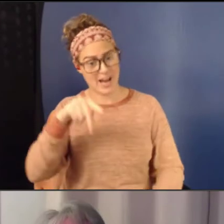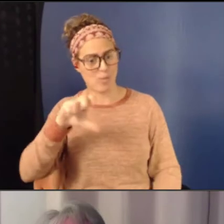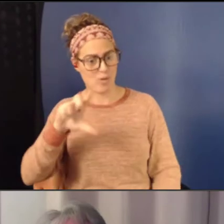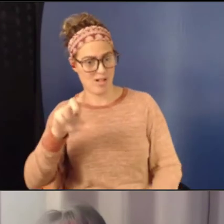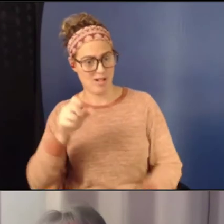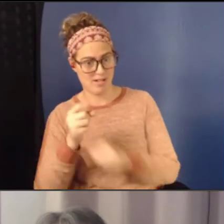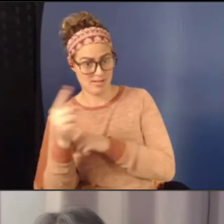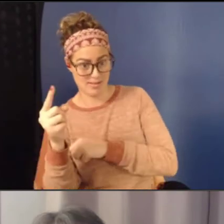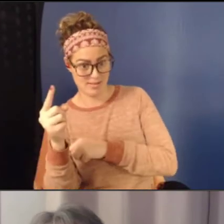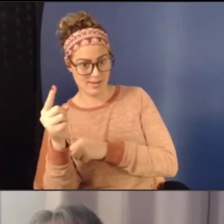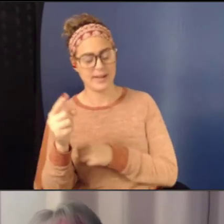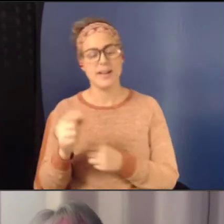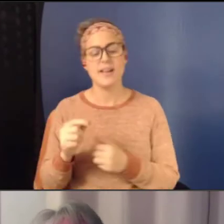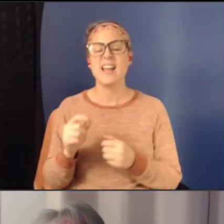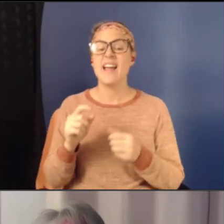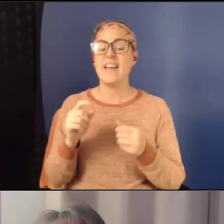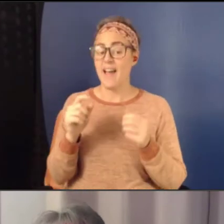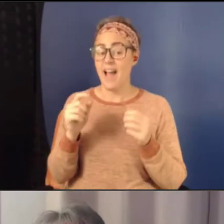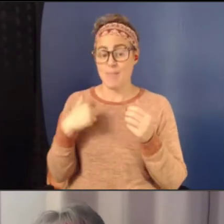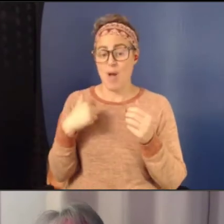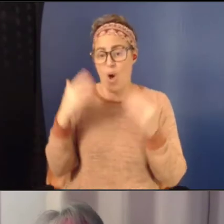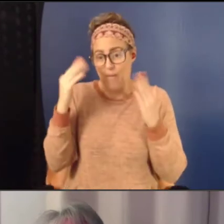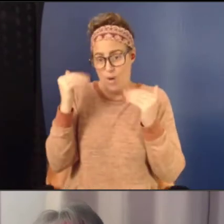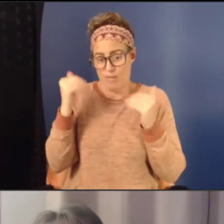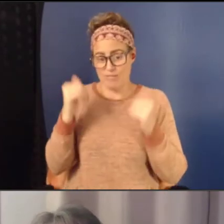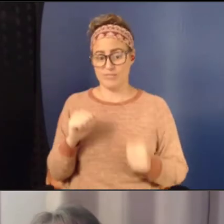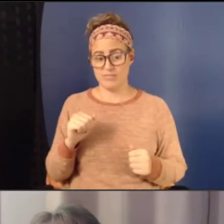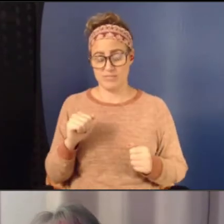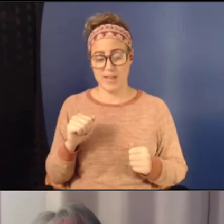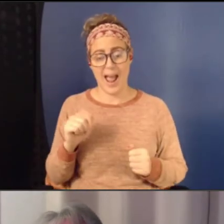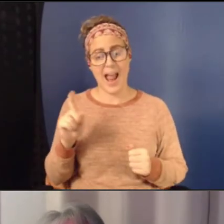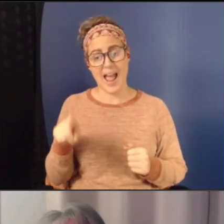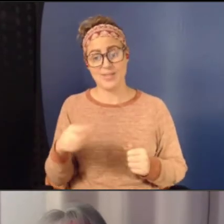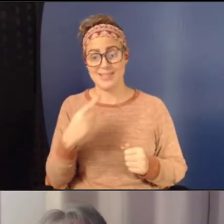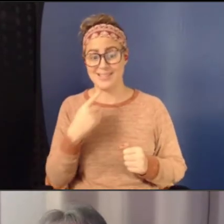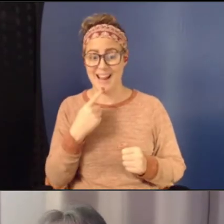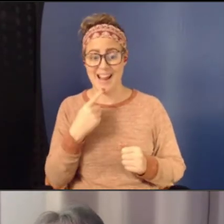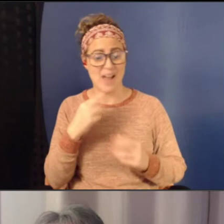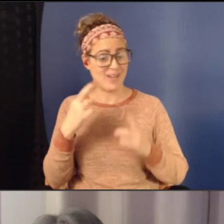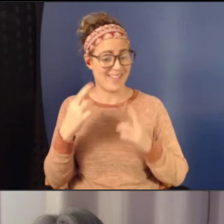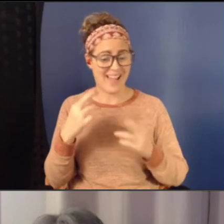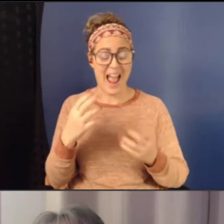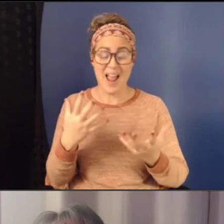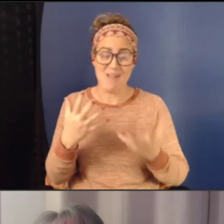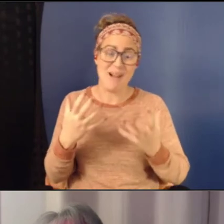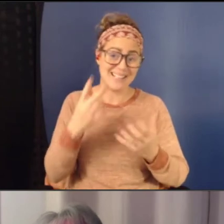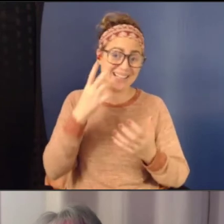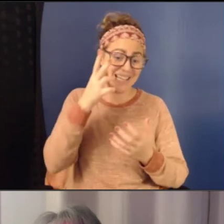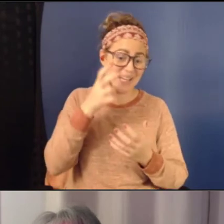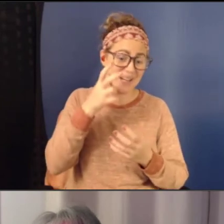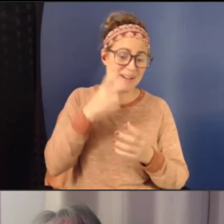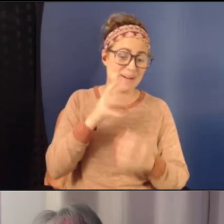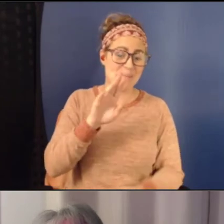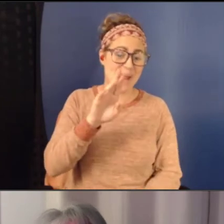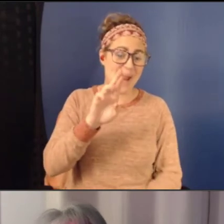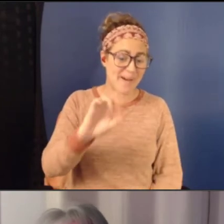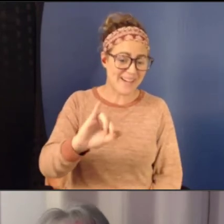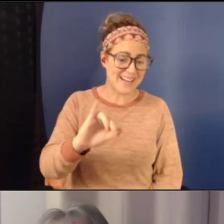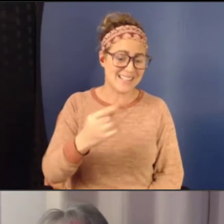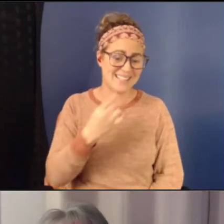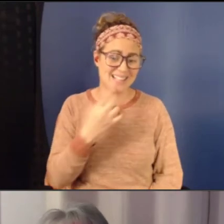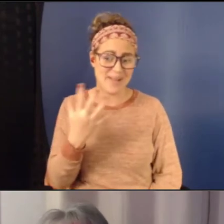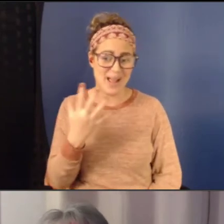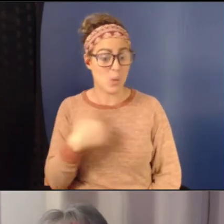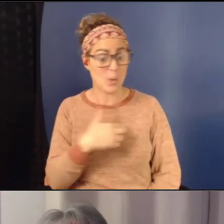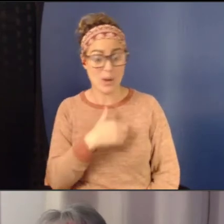makes me very hopeful. I have to say, and I'd love to hear what Barry has to say about it, because we weren't communicating